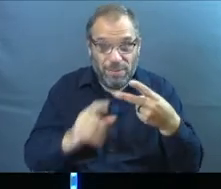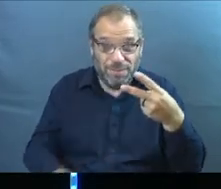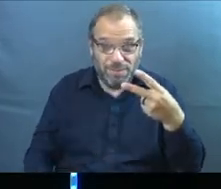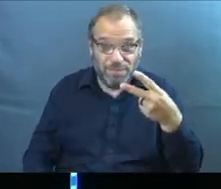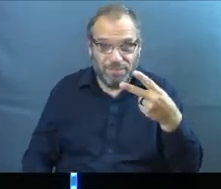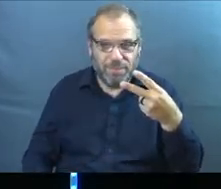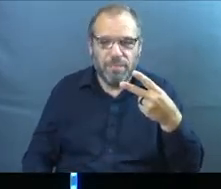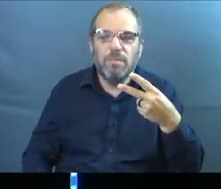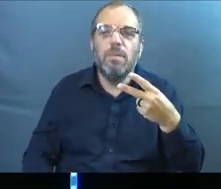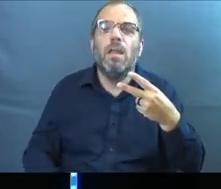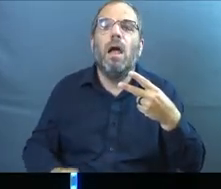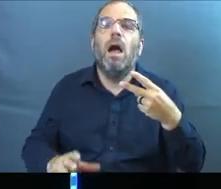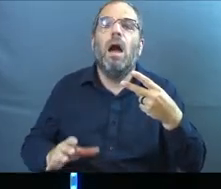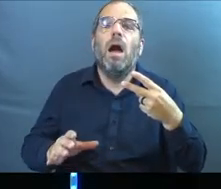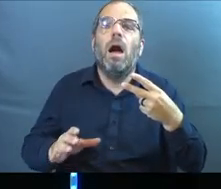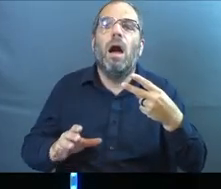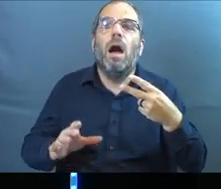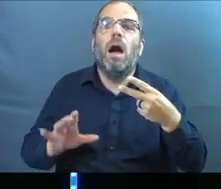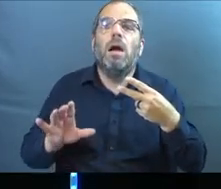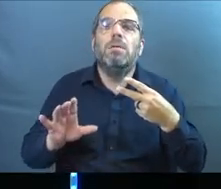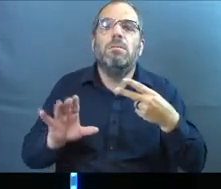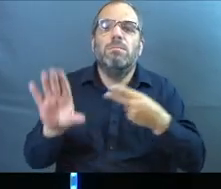said, protect space for authenticity.